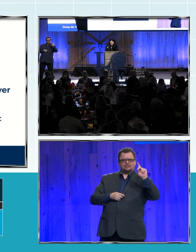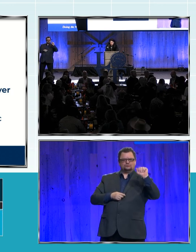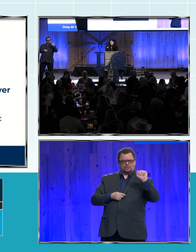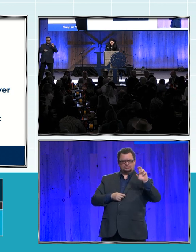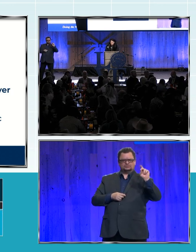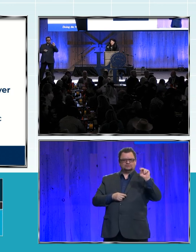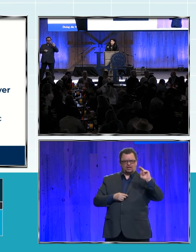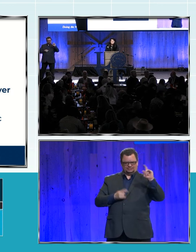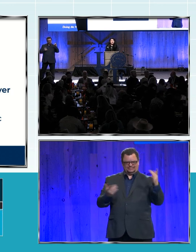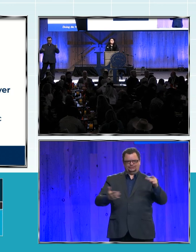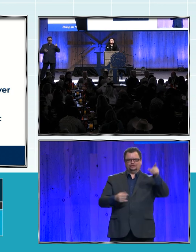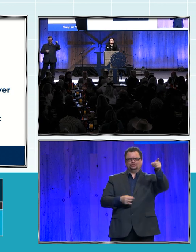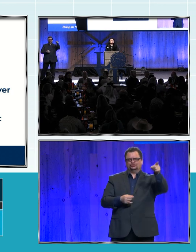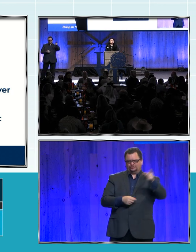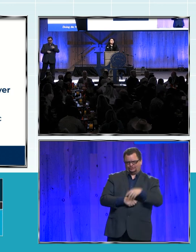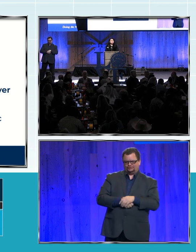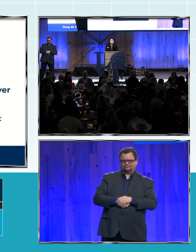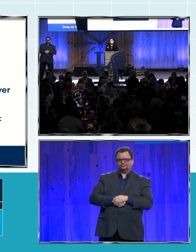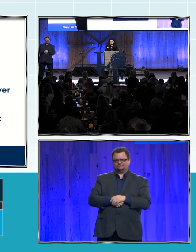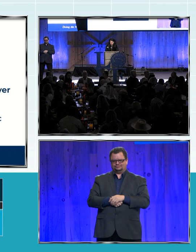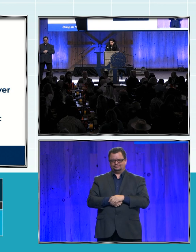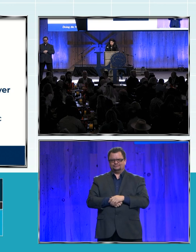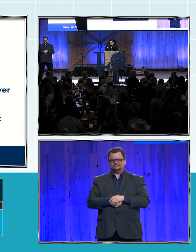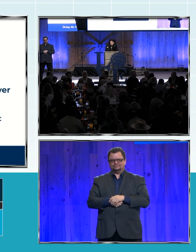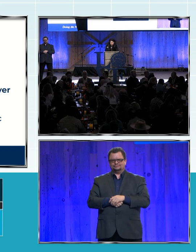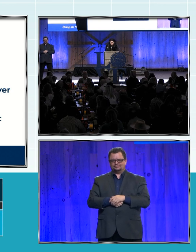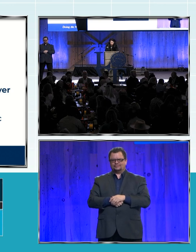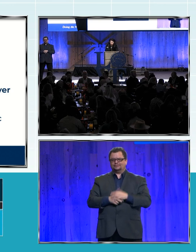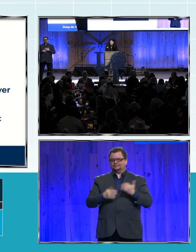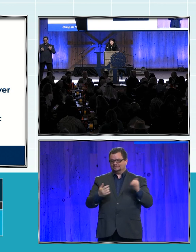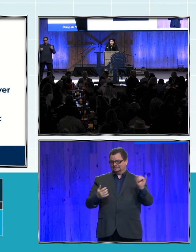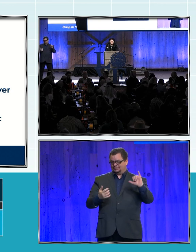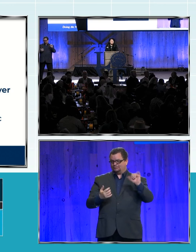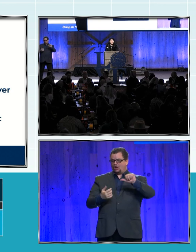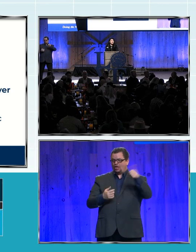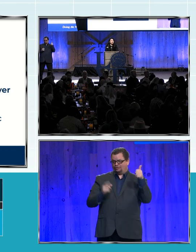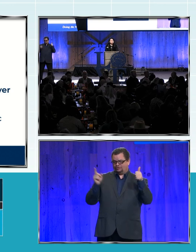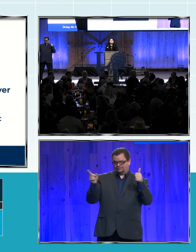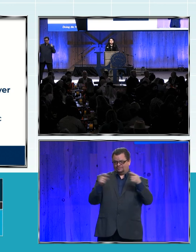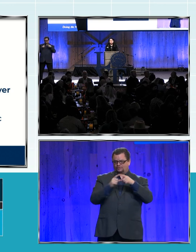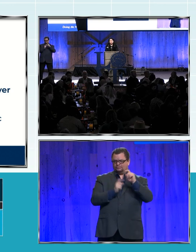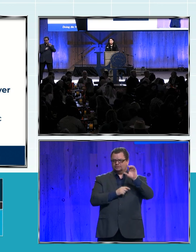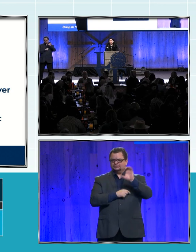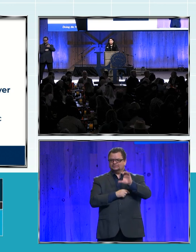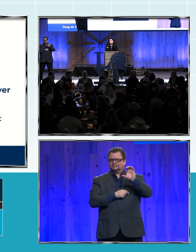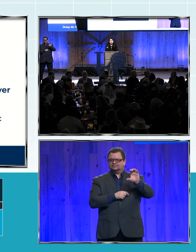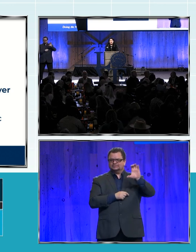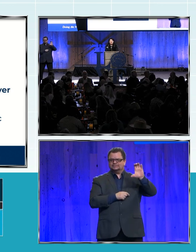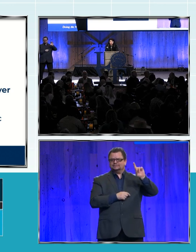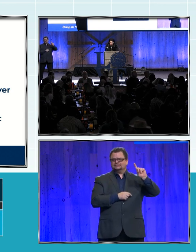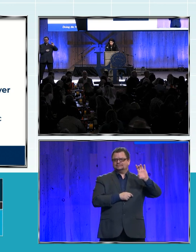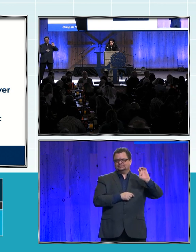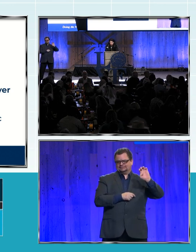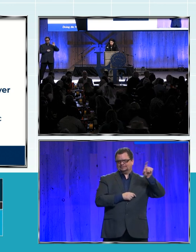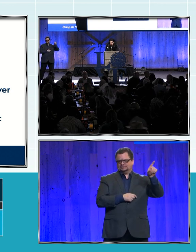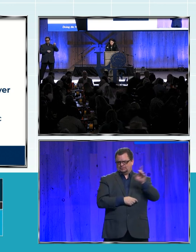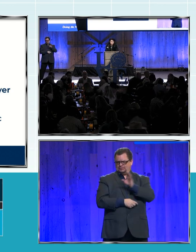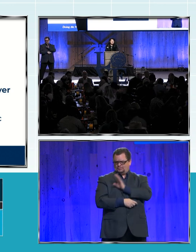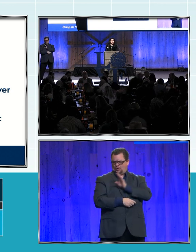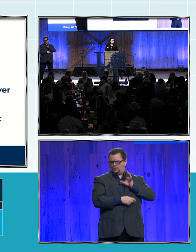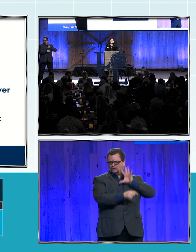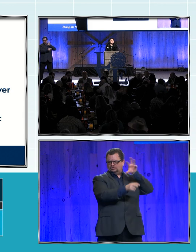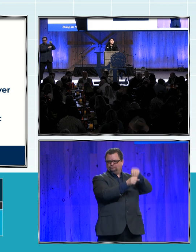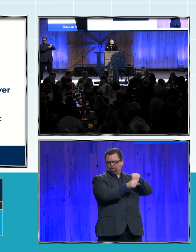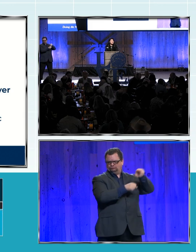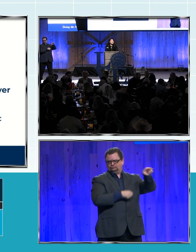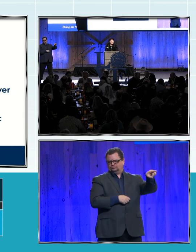Now, also here today, we have members from the Chamber and EDC's Board of Directors. These individuals helped guide our strategy and have